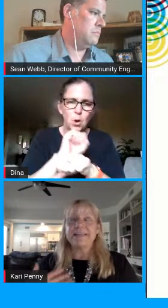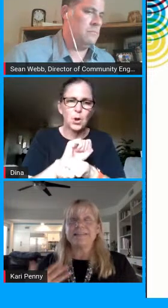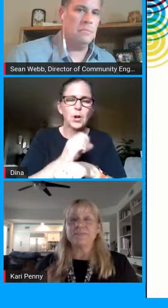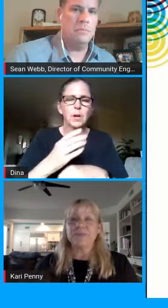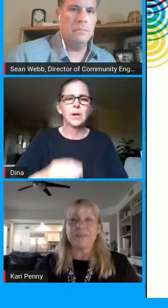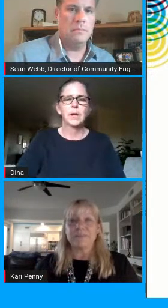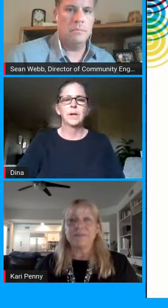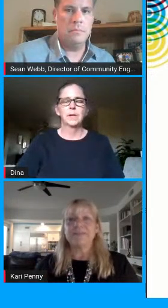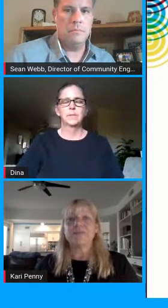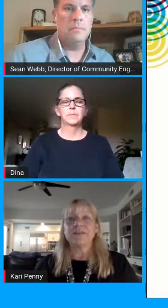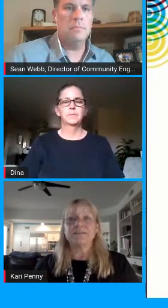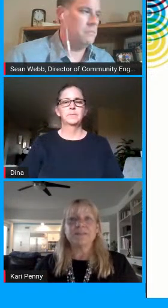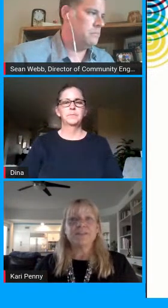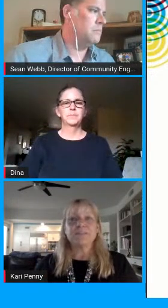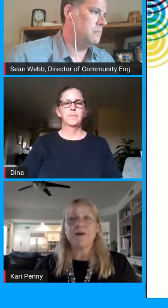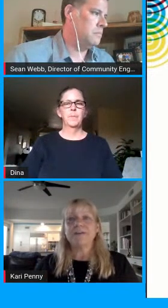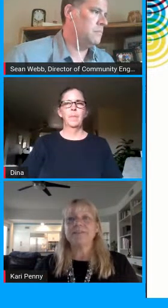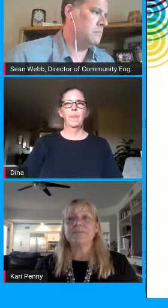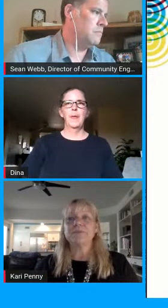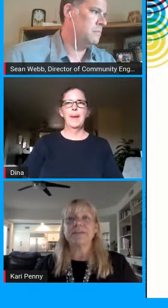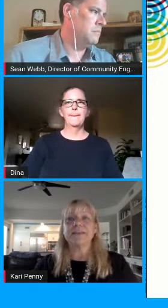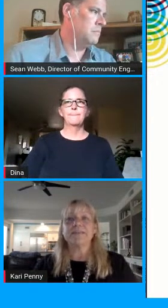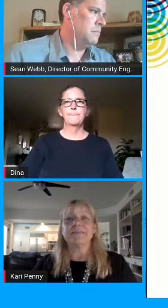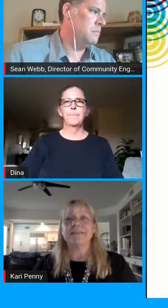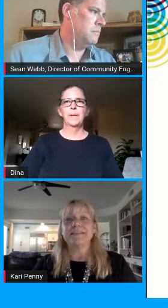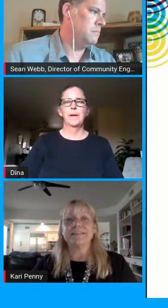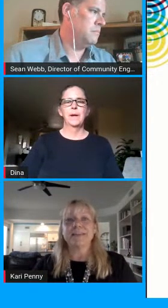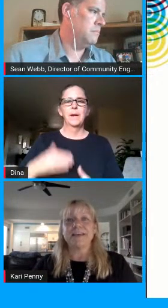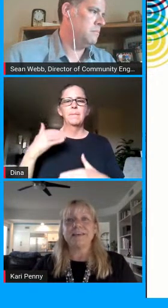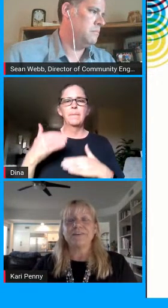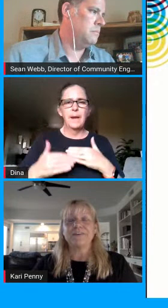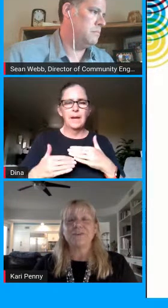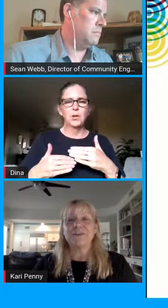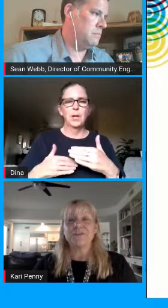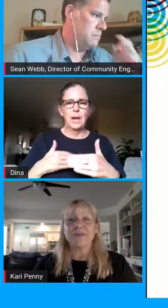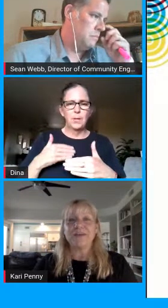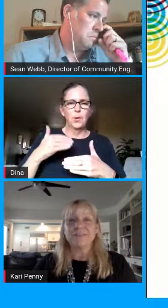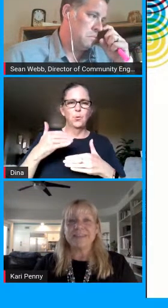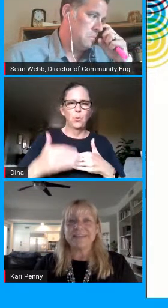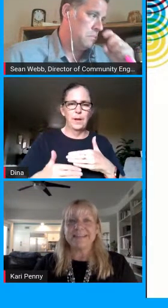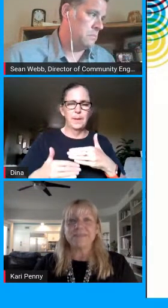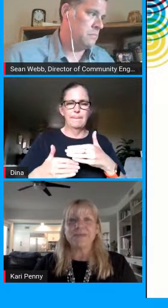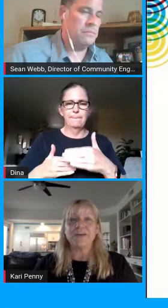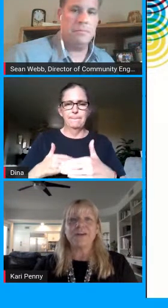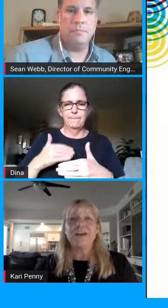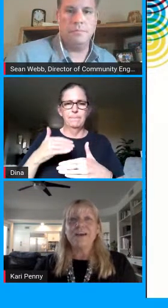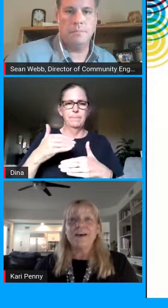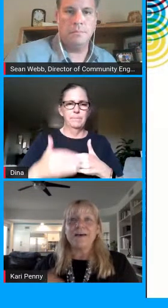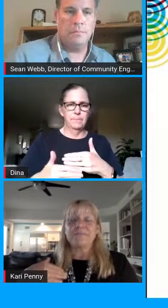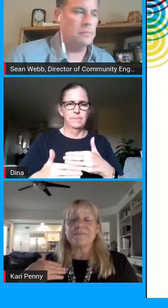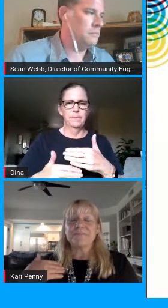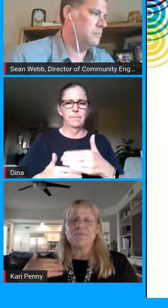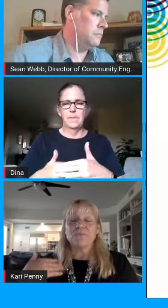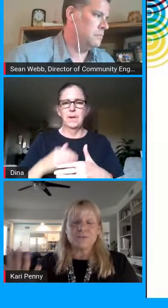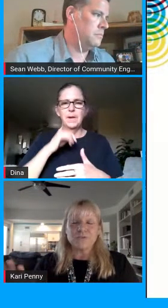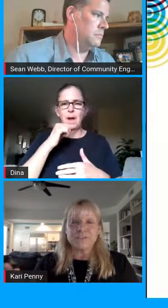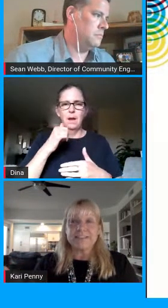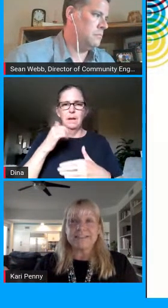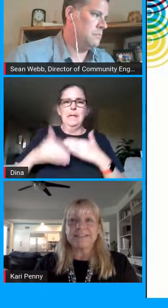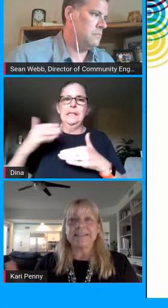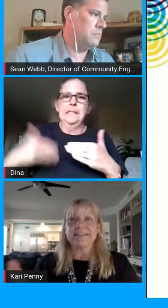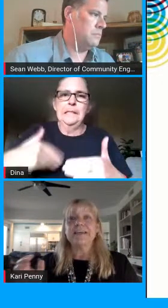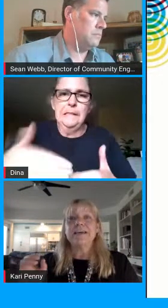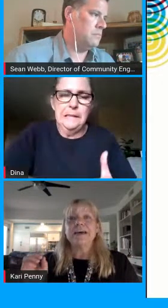maintaining this rhythm so as much as possible um in this uh critical ground technique we are um with